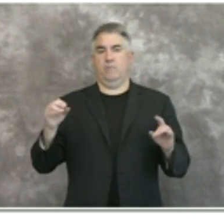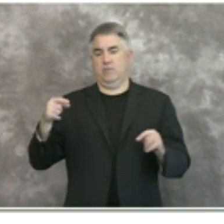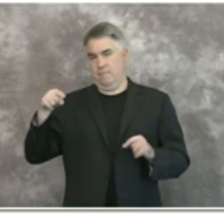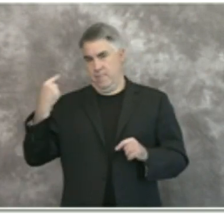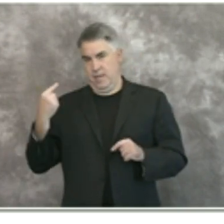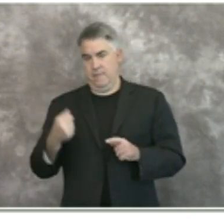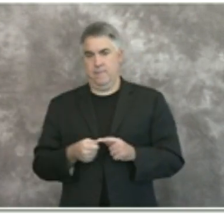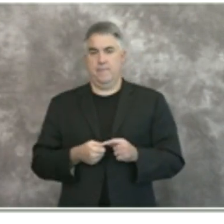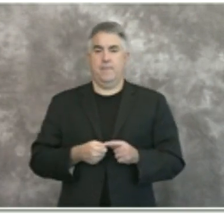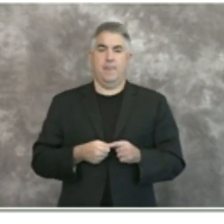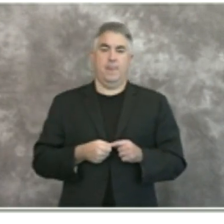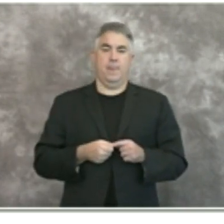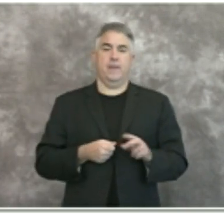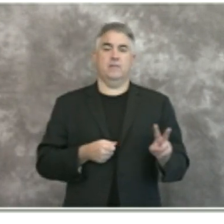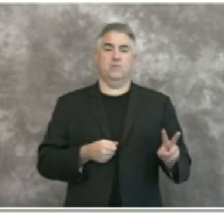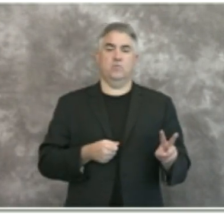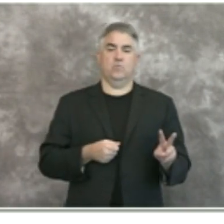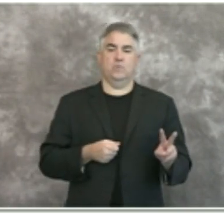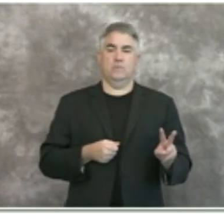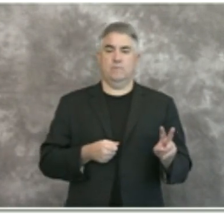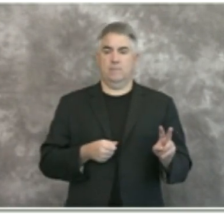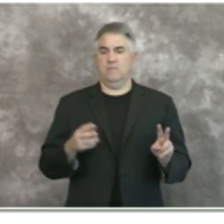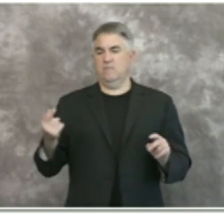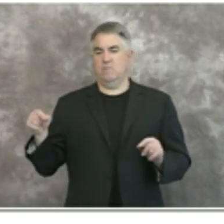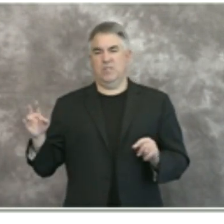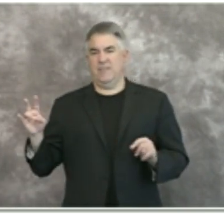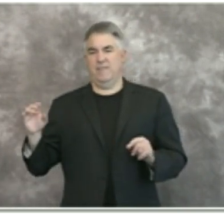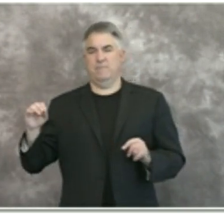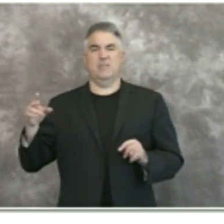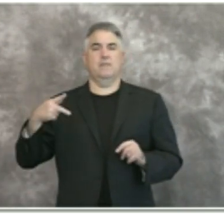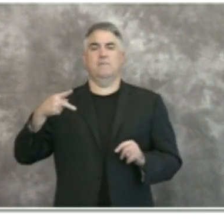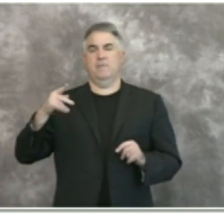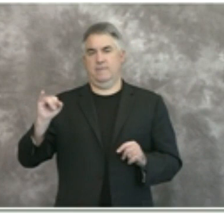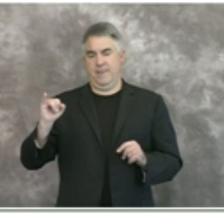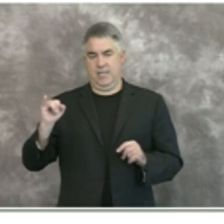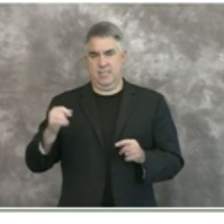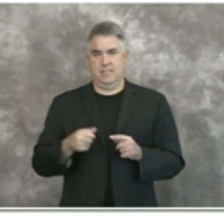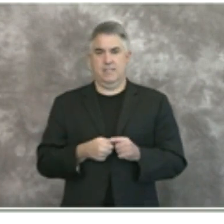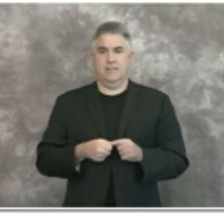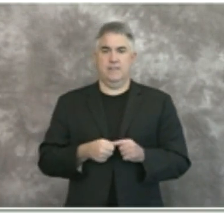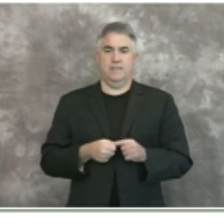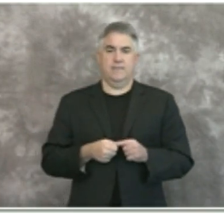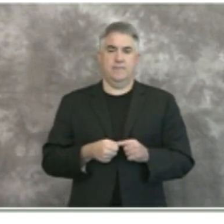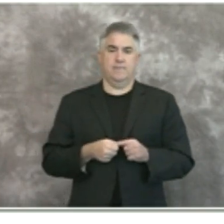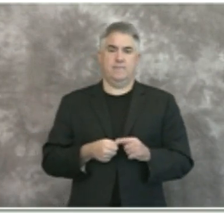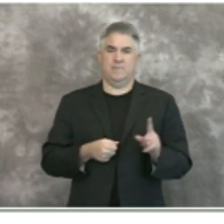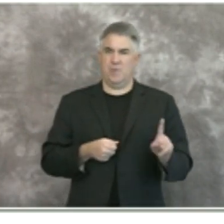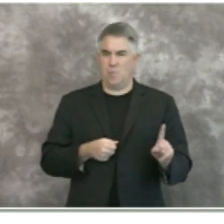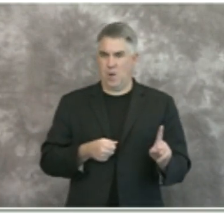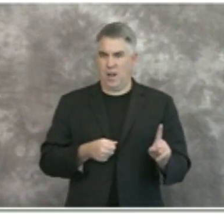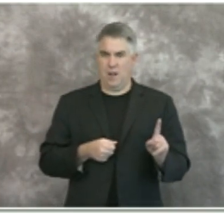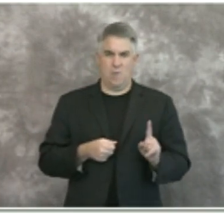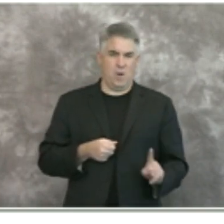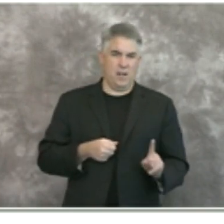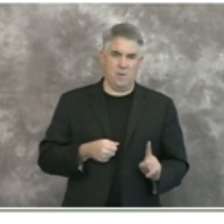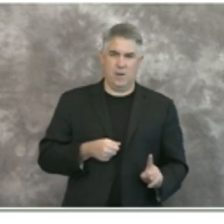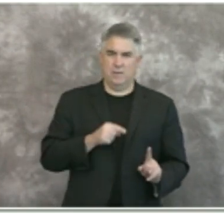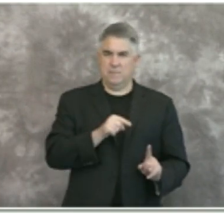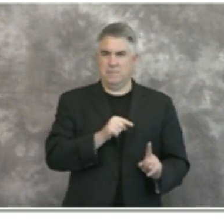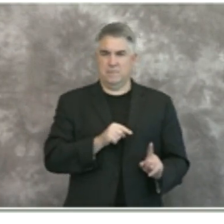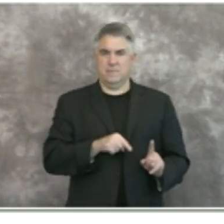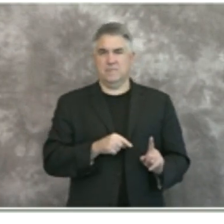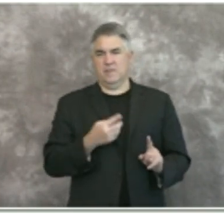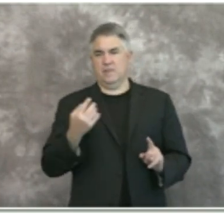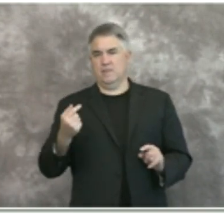two or 0.7 percent are pacific islanders and we have one each um which is 0.4